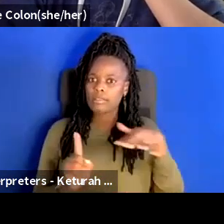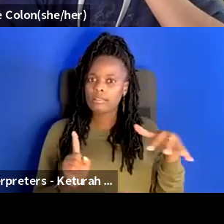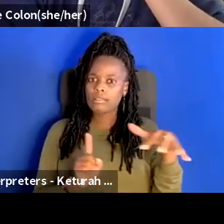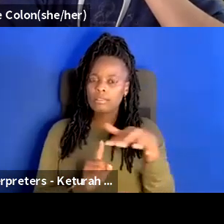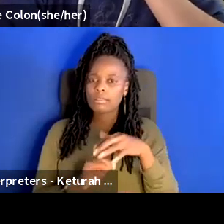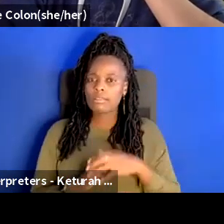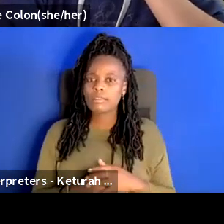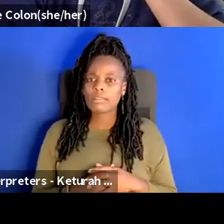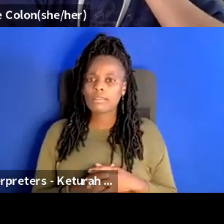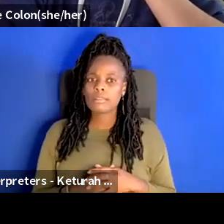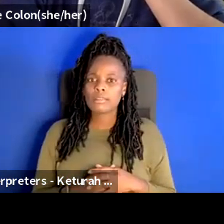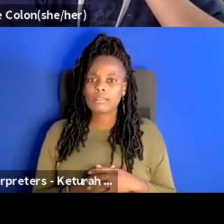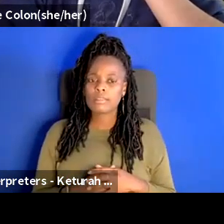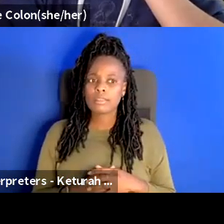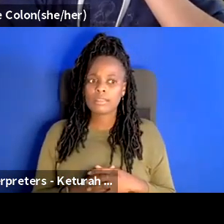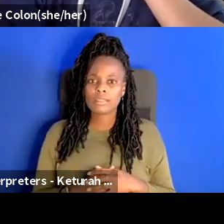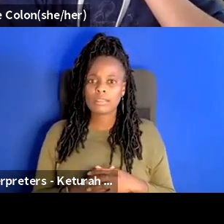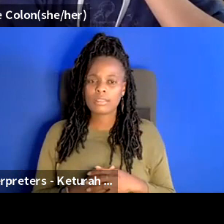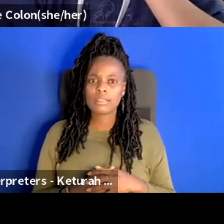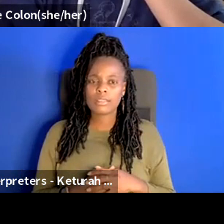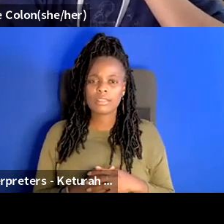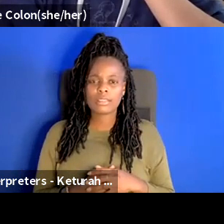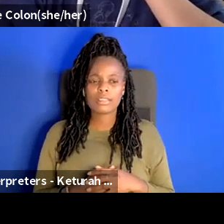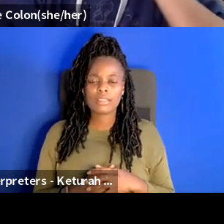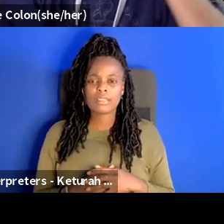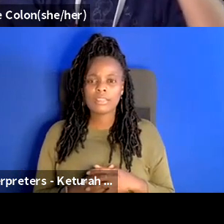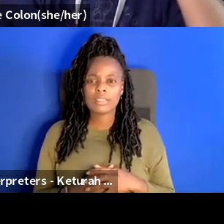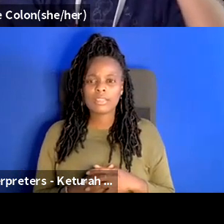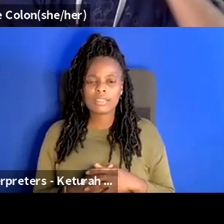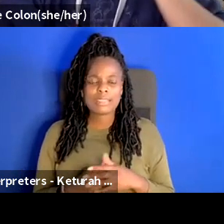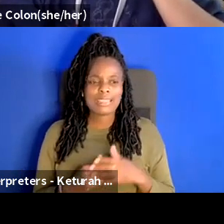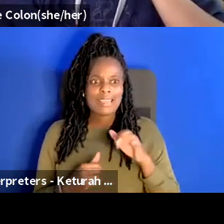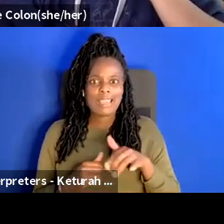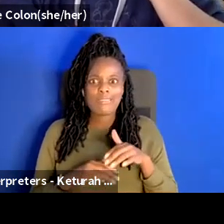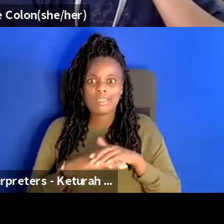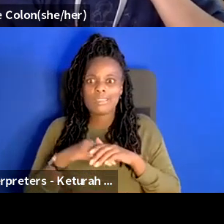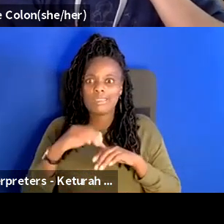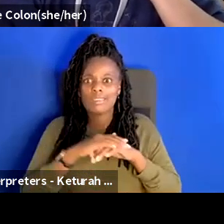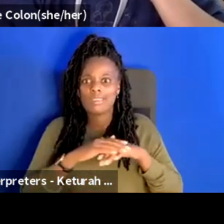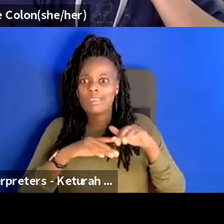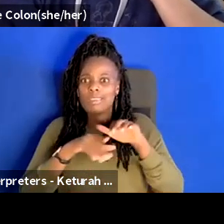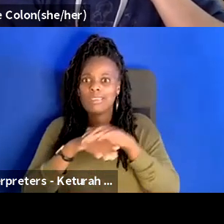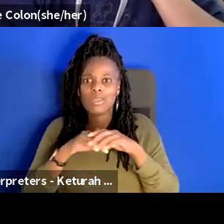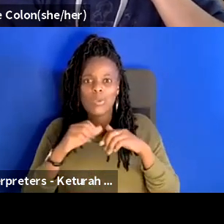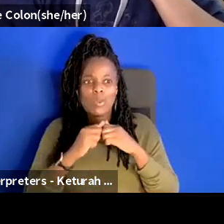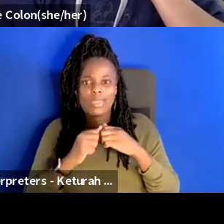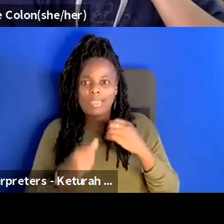and that overlaps with some of the ideas that we've been been talking about in terms of